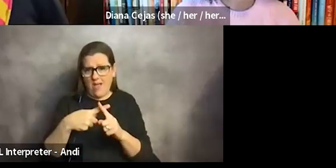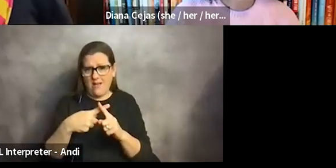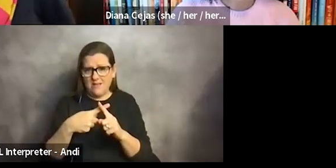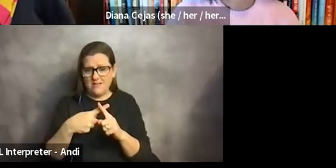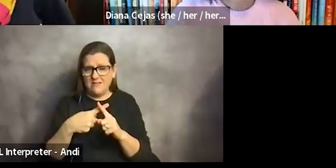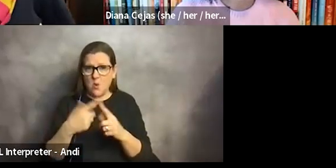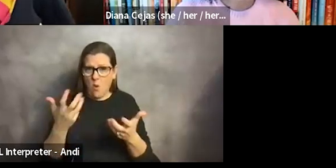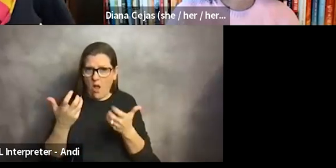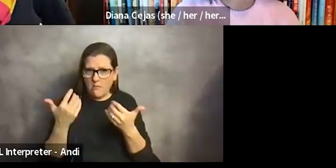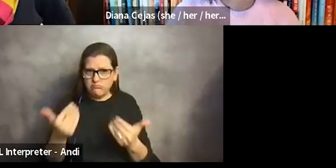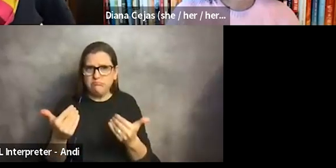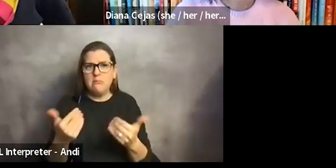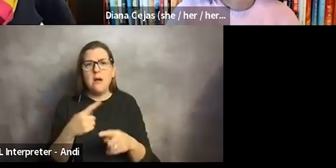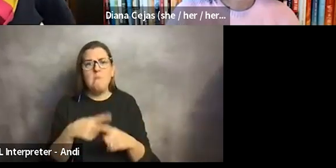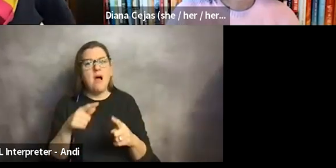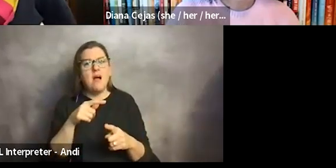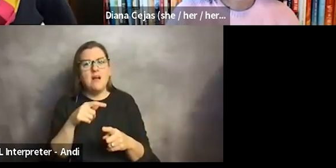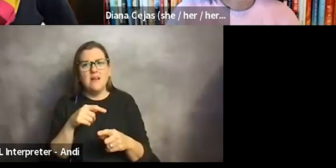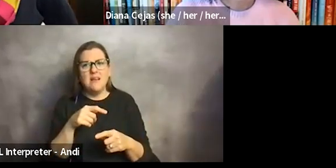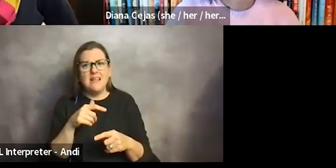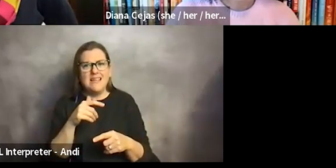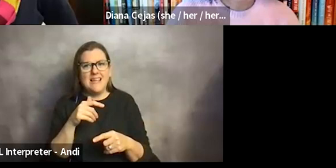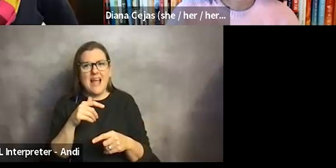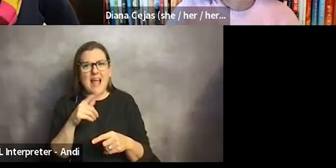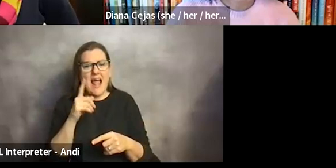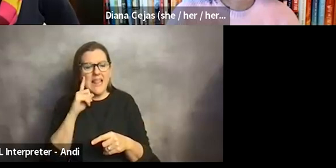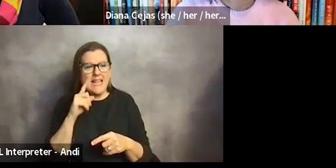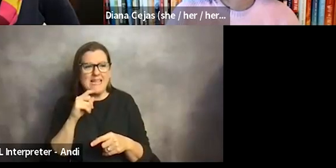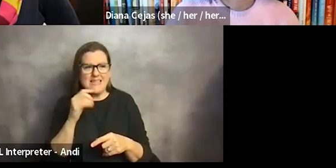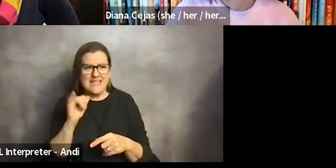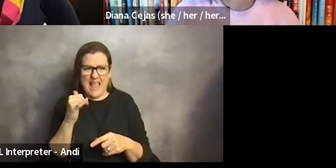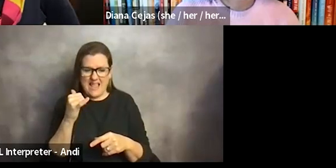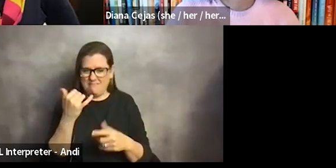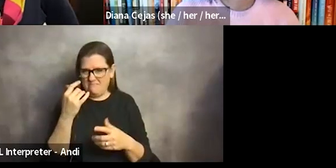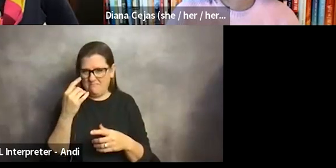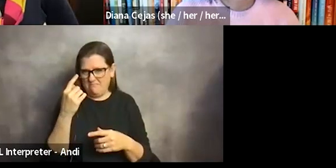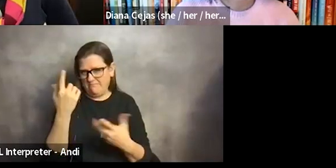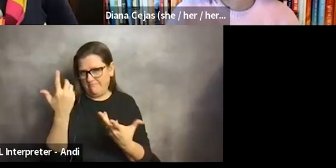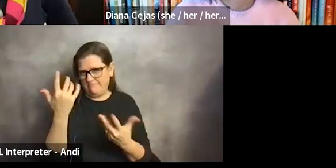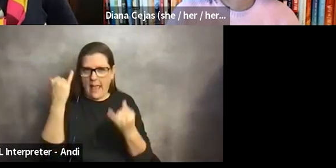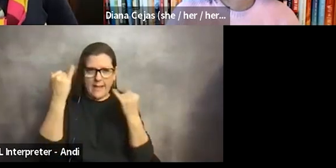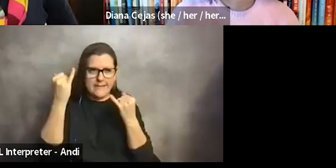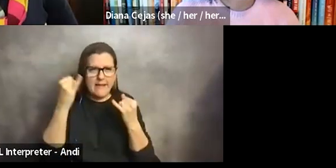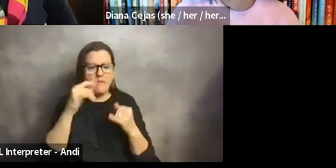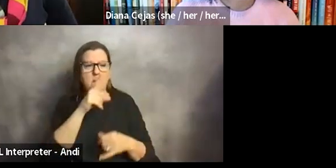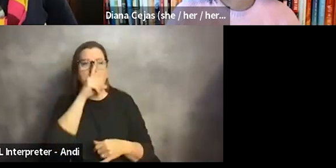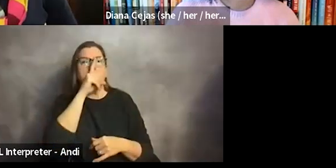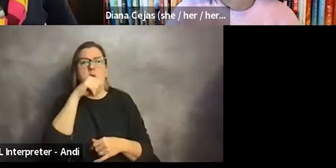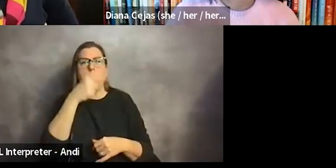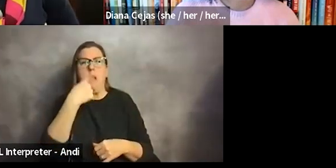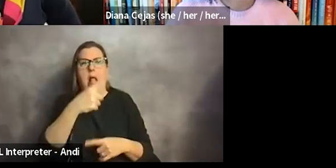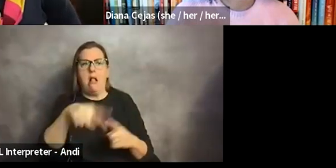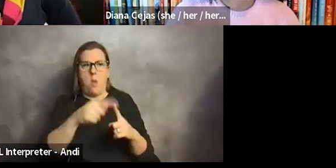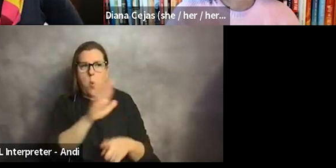disclose just because you may not need any services, I think is kind of leading them in the wrong, the wrong direction and wrong type of